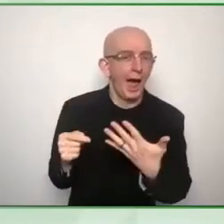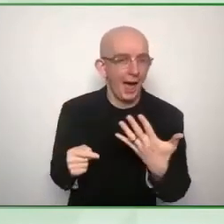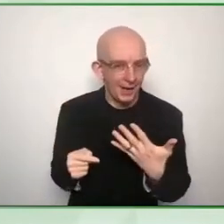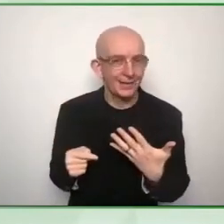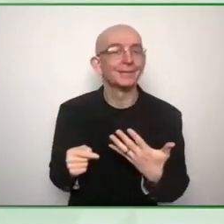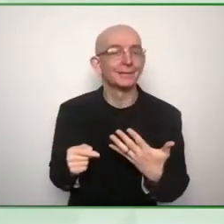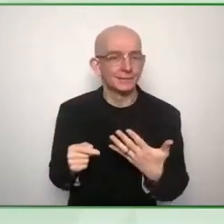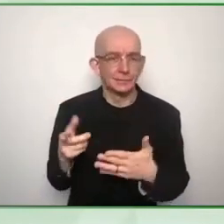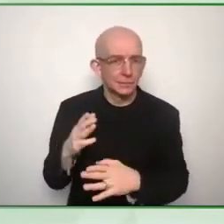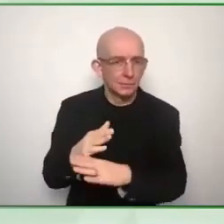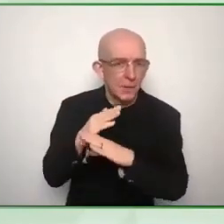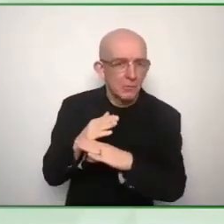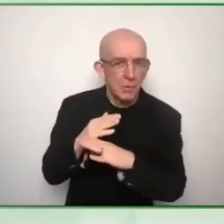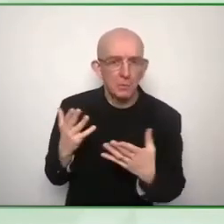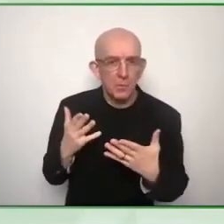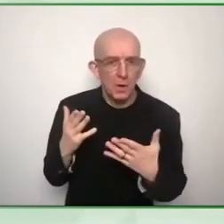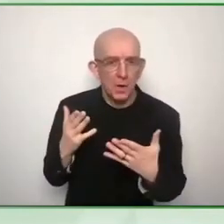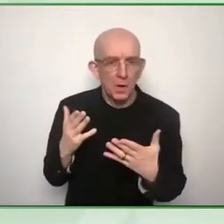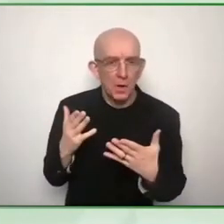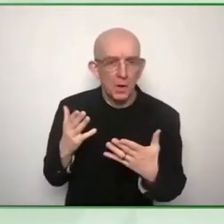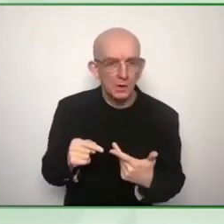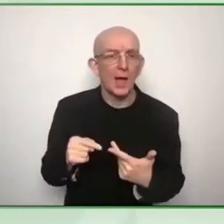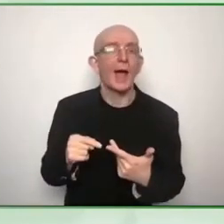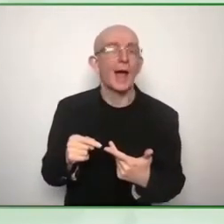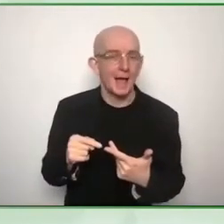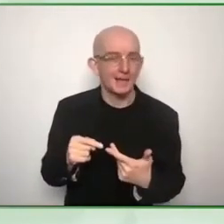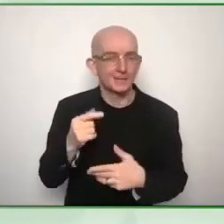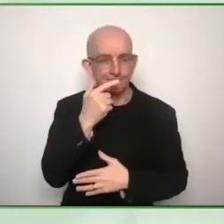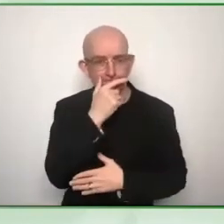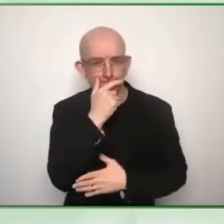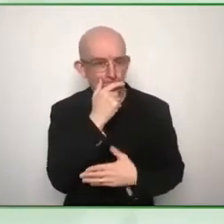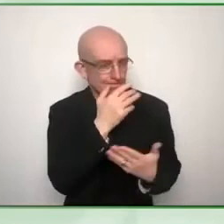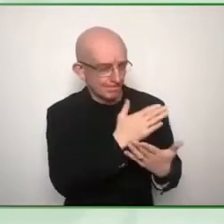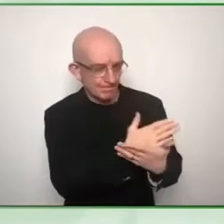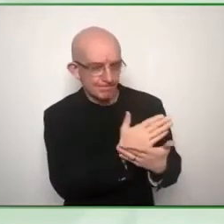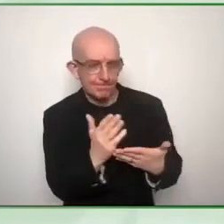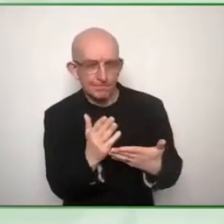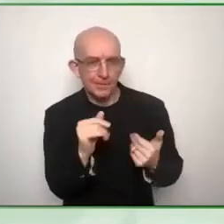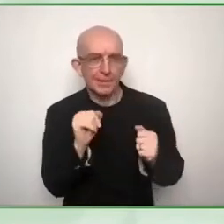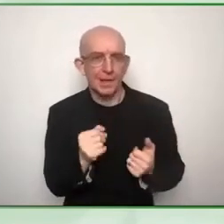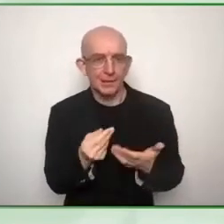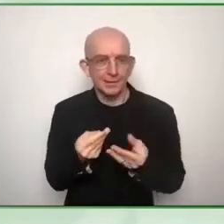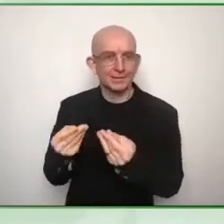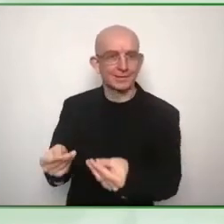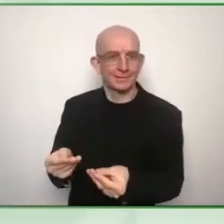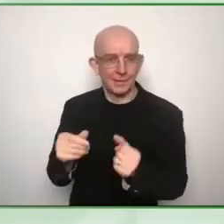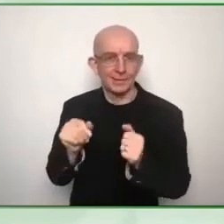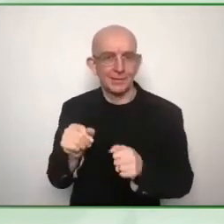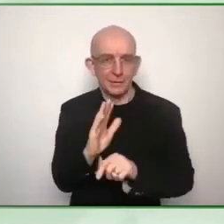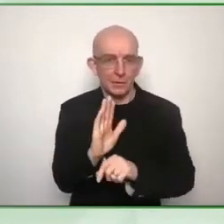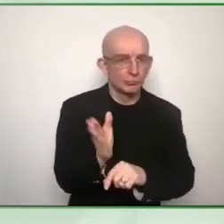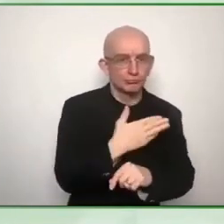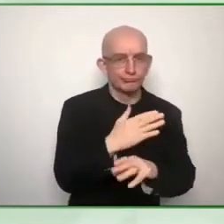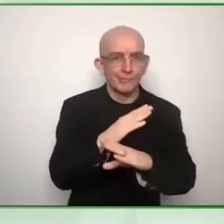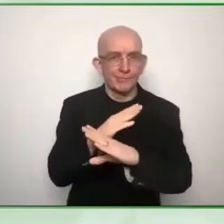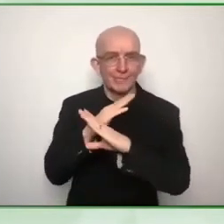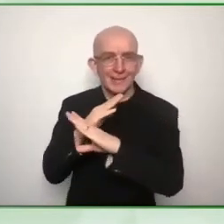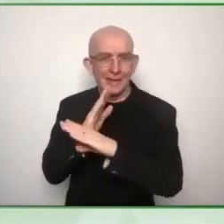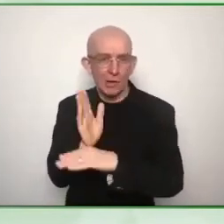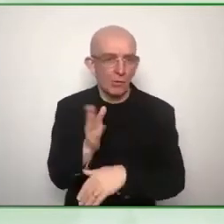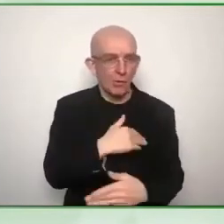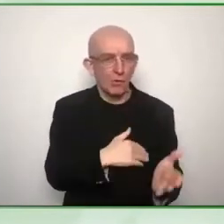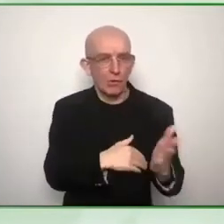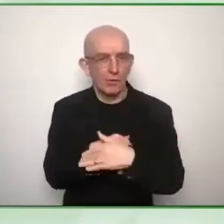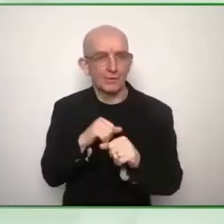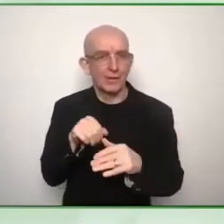of the premier and cabinet of the government of south australia i wanted to ask you the million dollar question which i think a lot of our viewers have